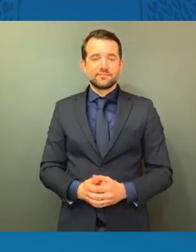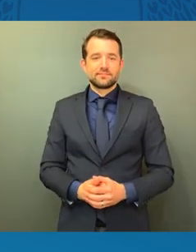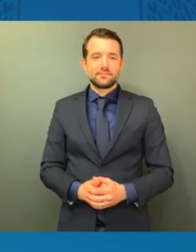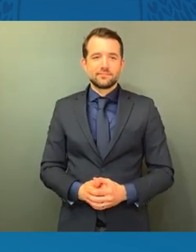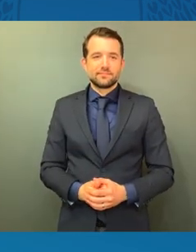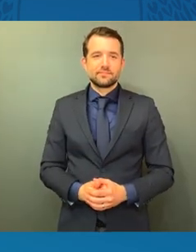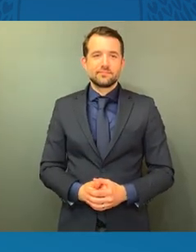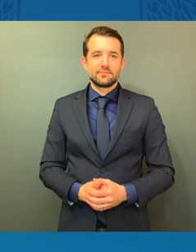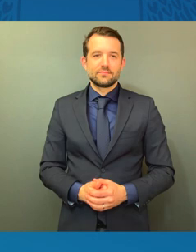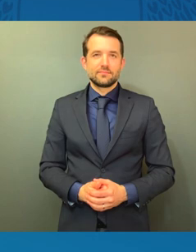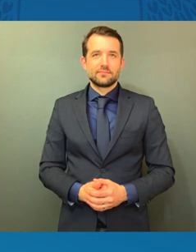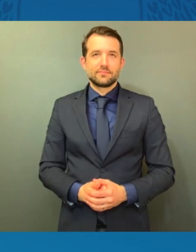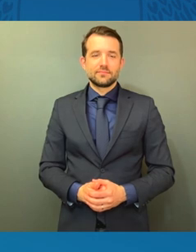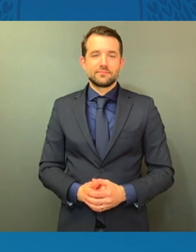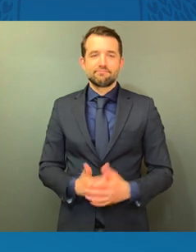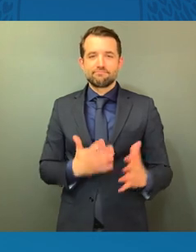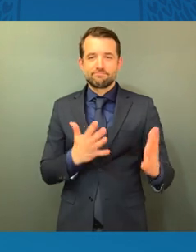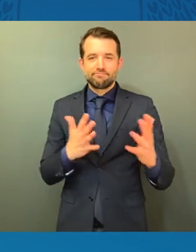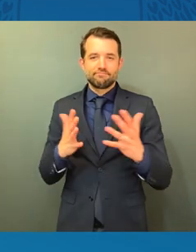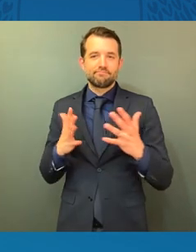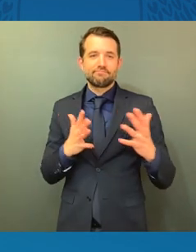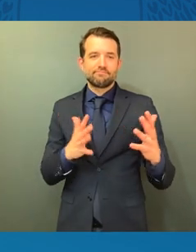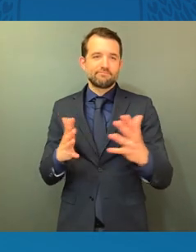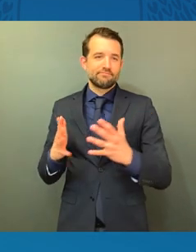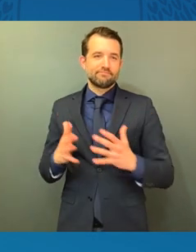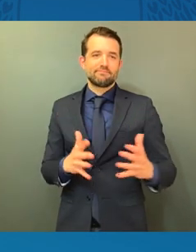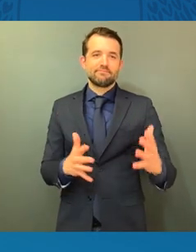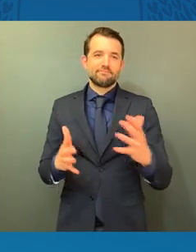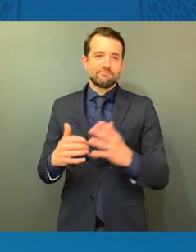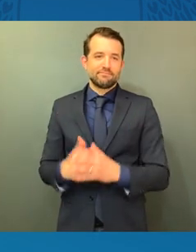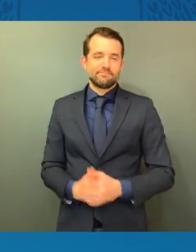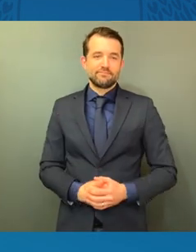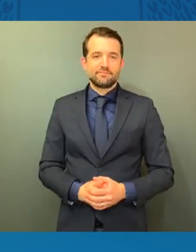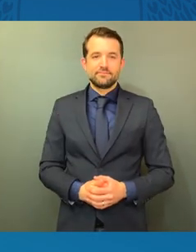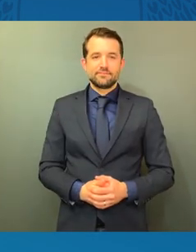Yeeys. Yeeeeeey! There we On